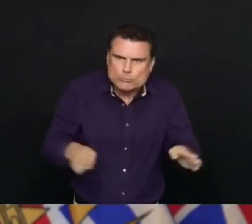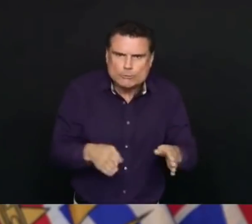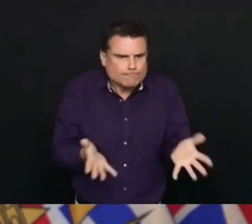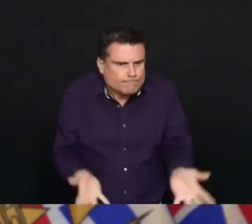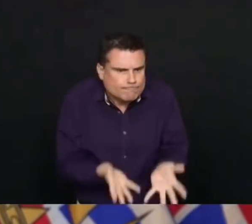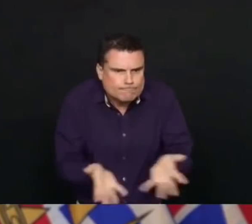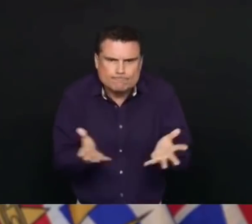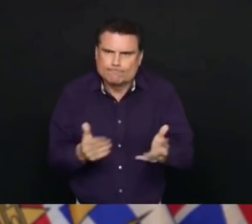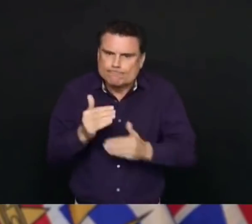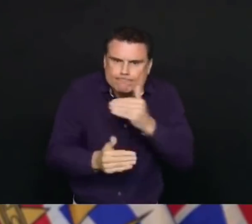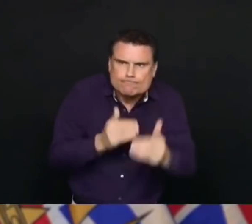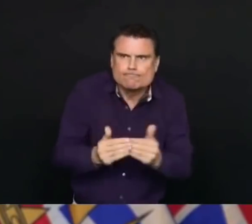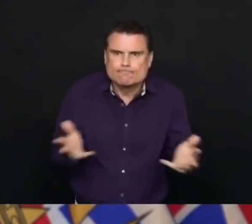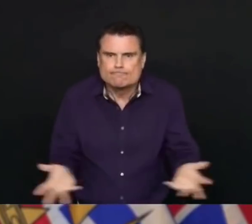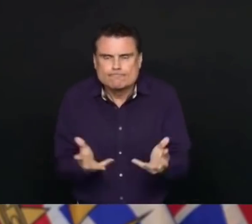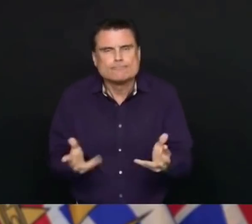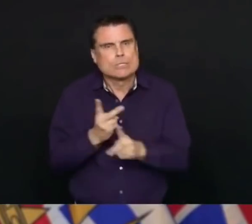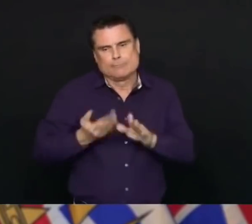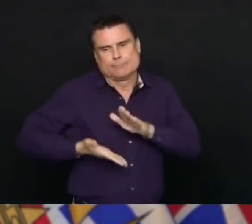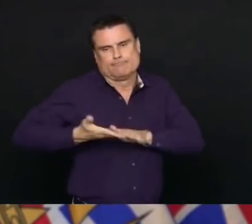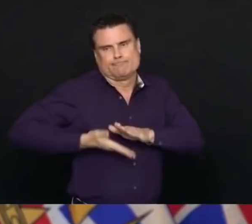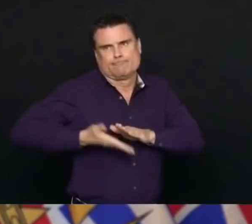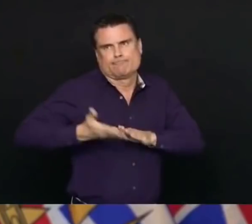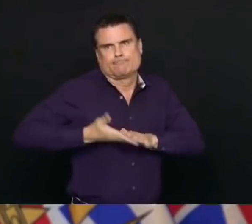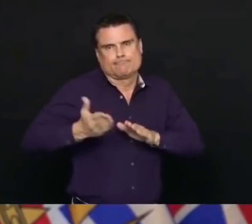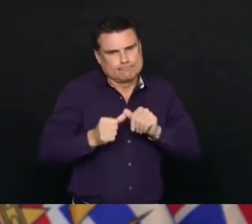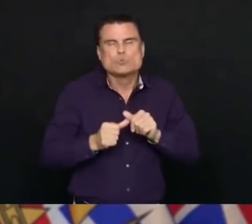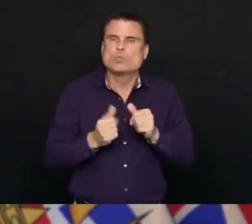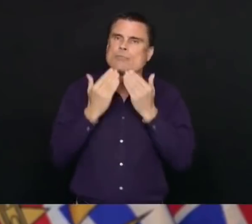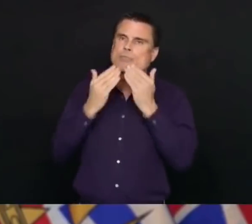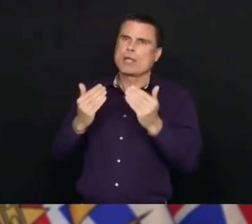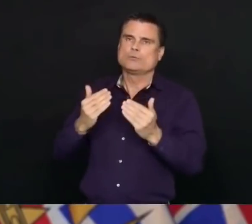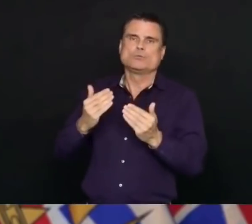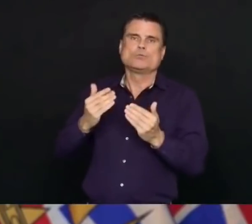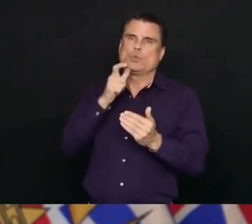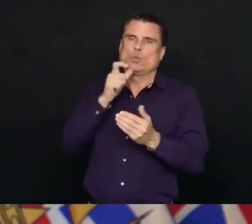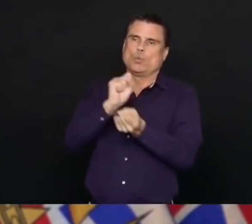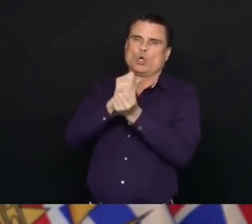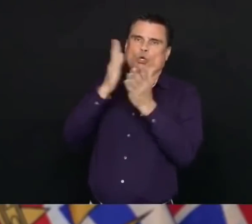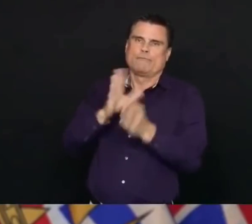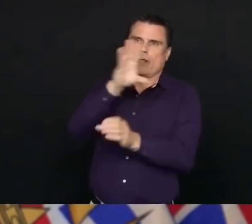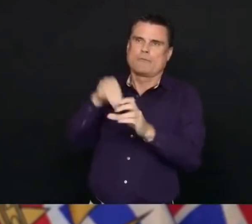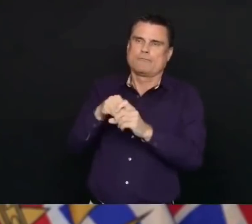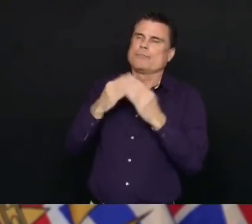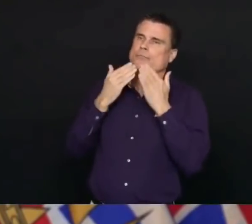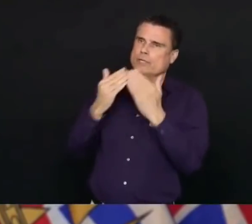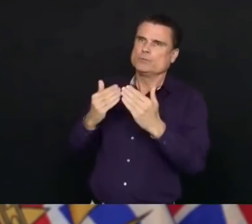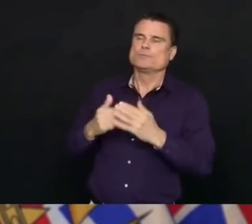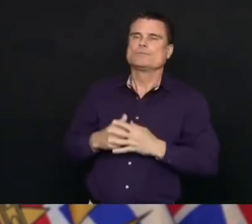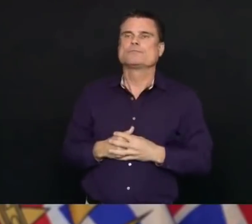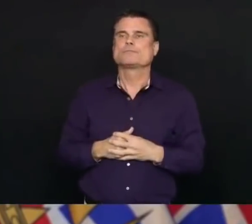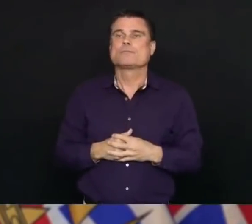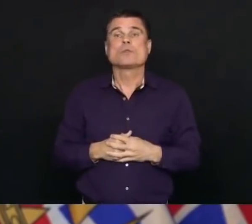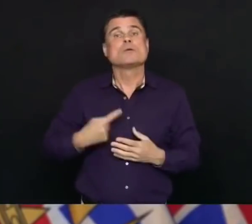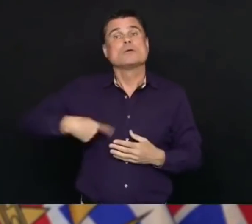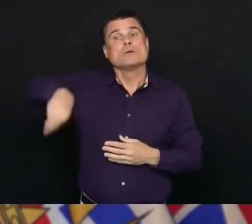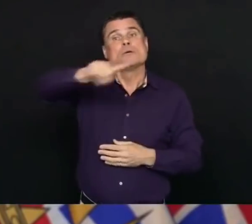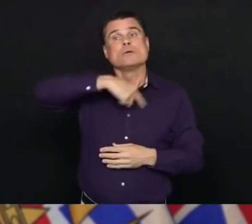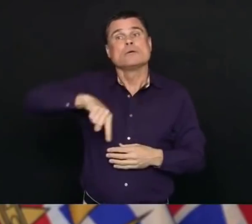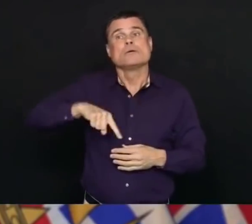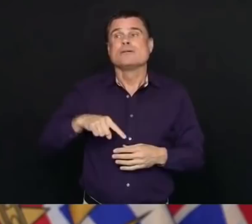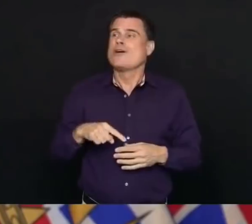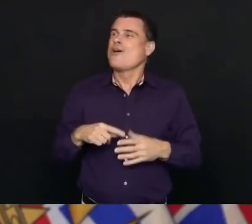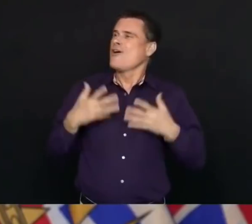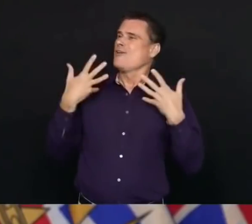As I've been saying all week, we are not over the hump yet. And we are going to have a bumpy ride for a while. We're holding our